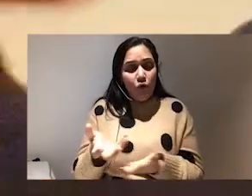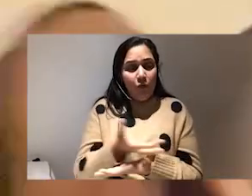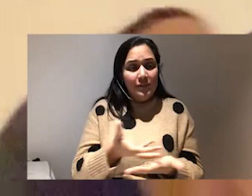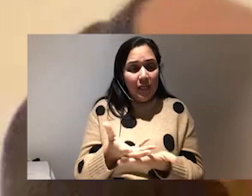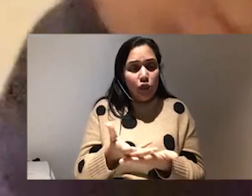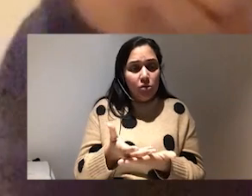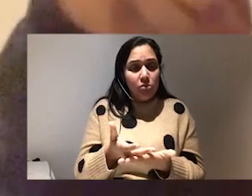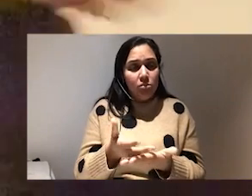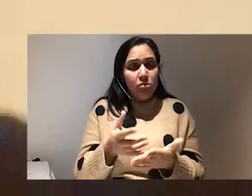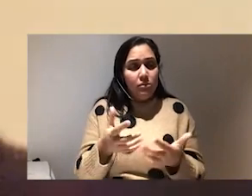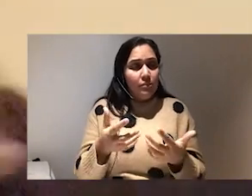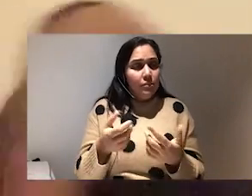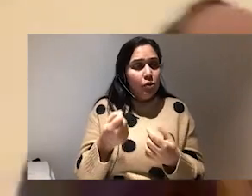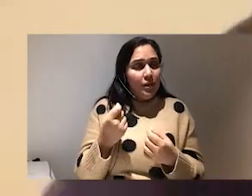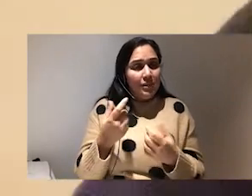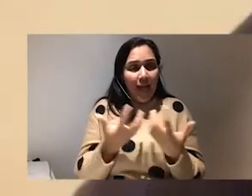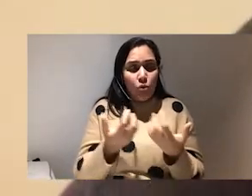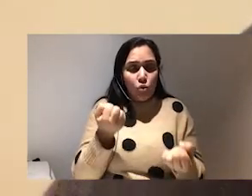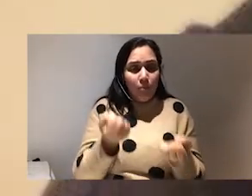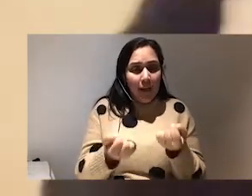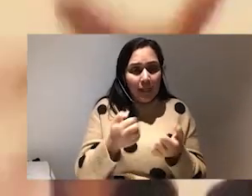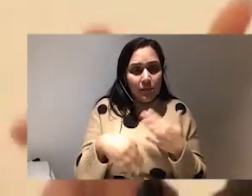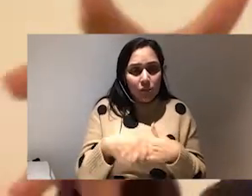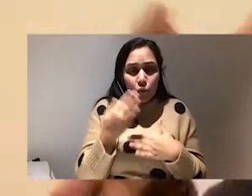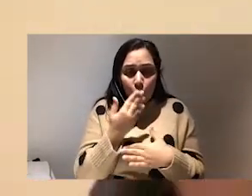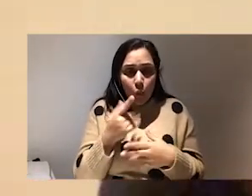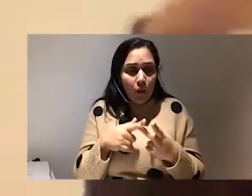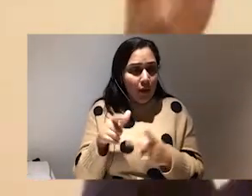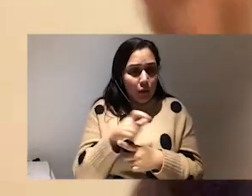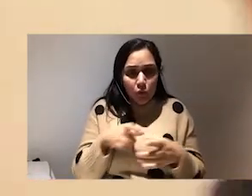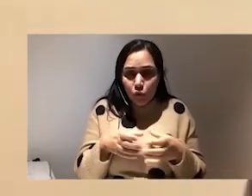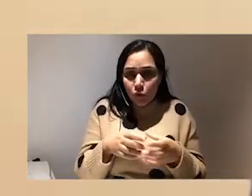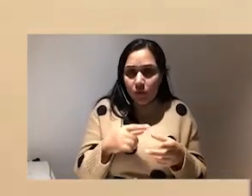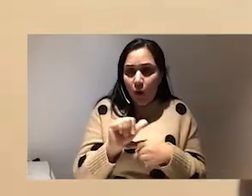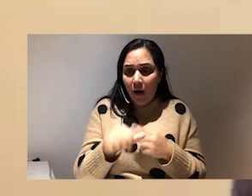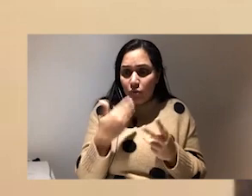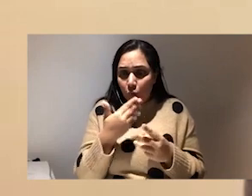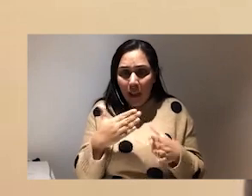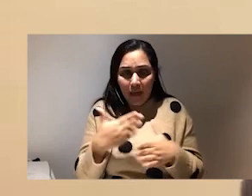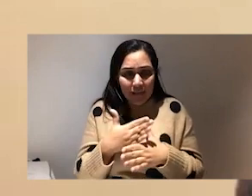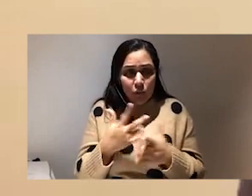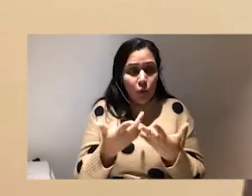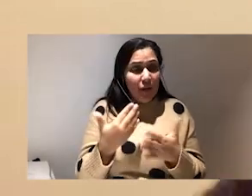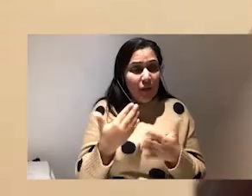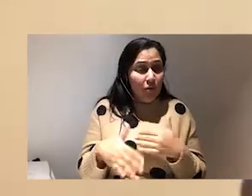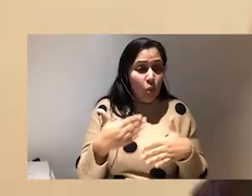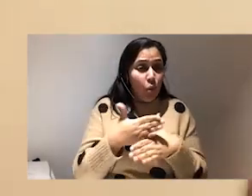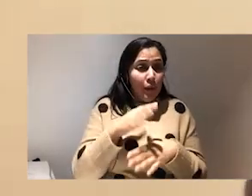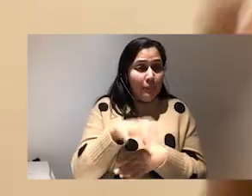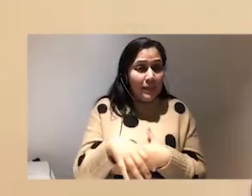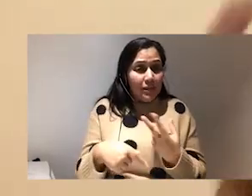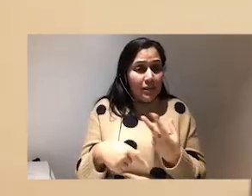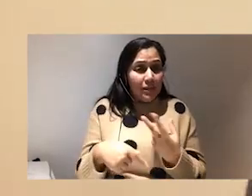in their schools or in their community groups or after school activities, or even at workplaces at lunchtime. So